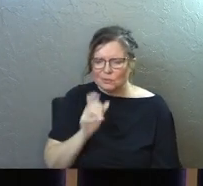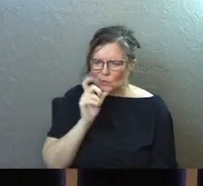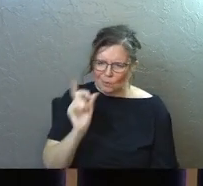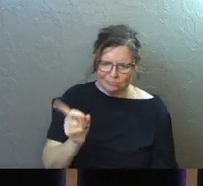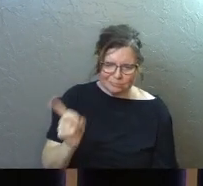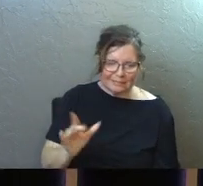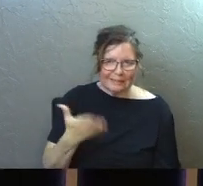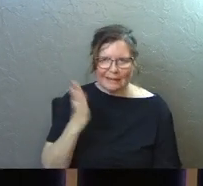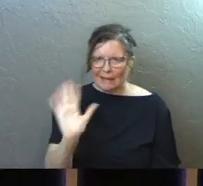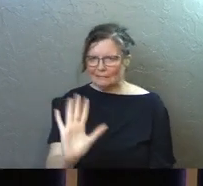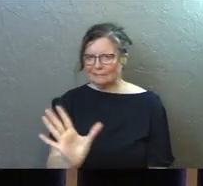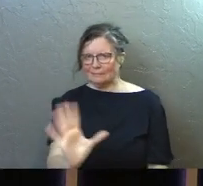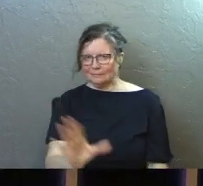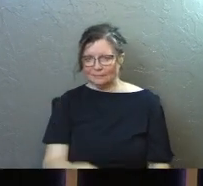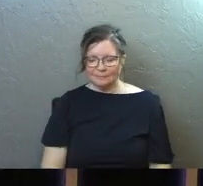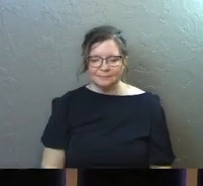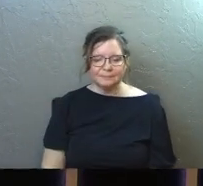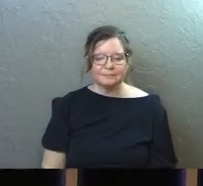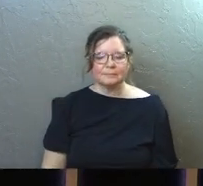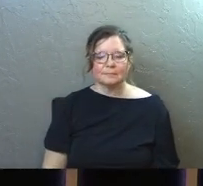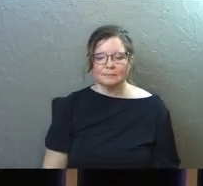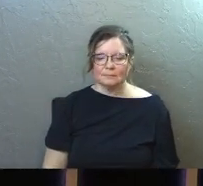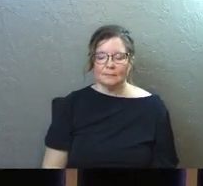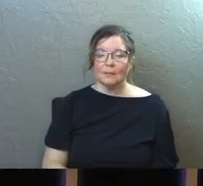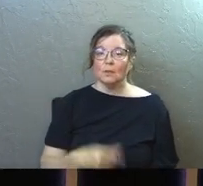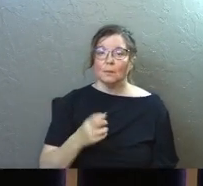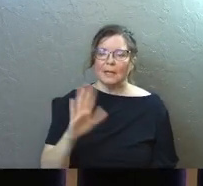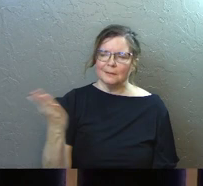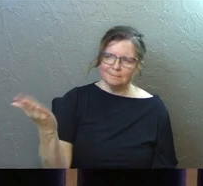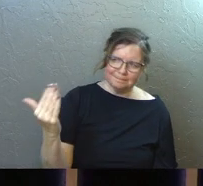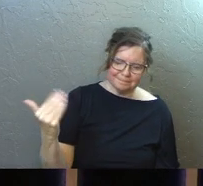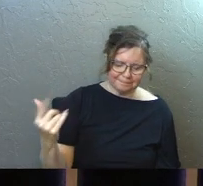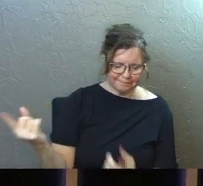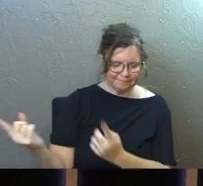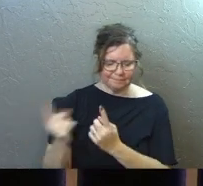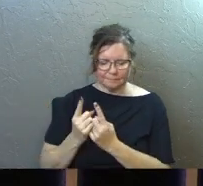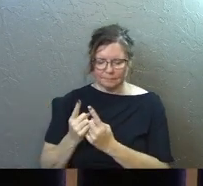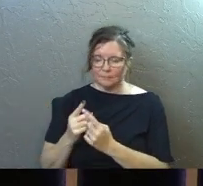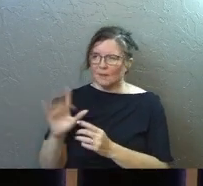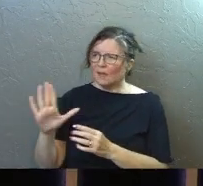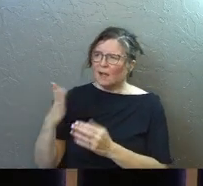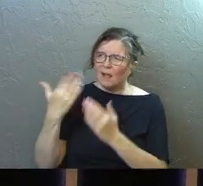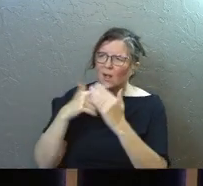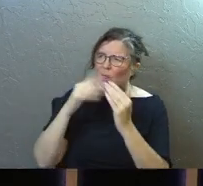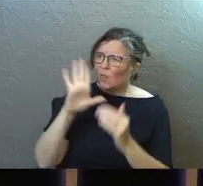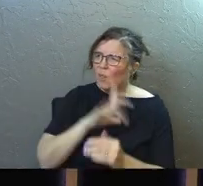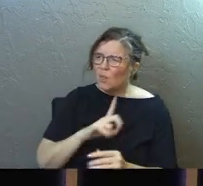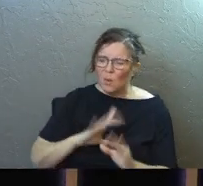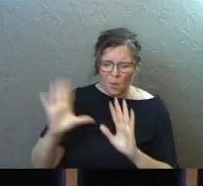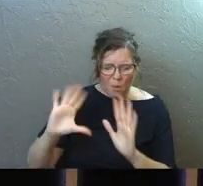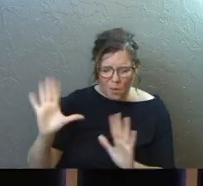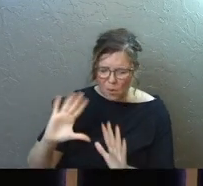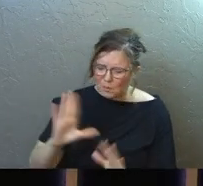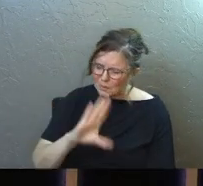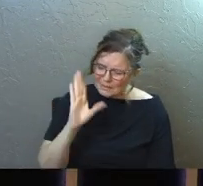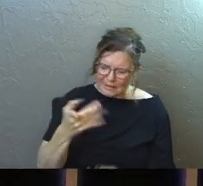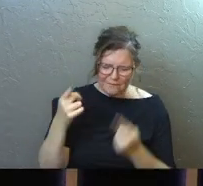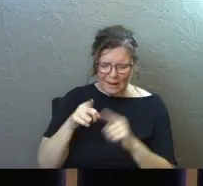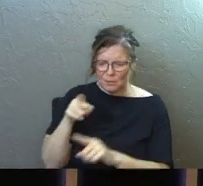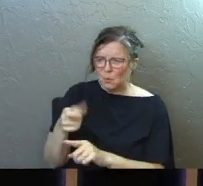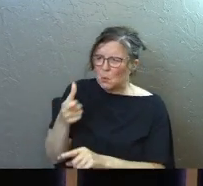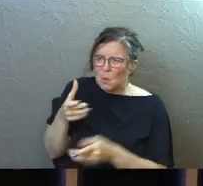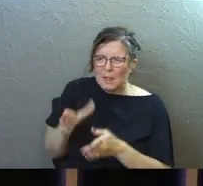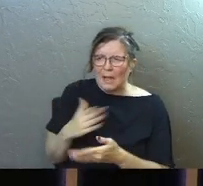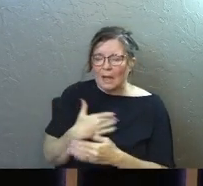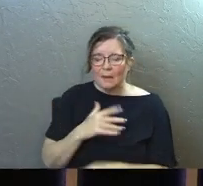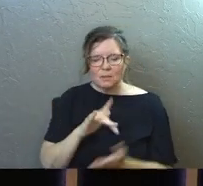Don't reprimand God. I began to reprimand him for saying such things. Heaven forbid, Lord, he said, this will never happen to you.